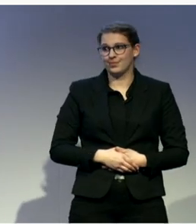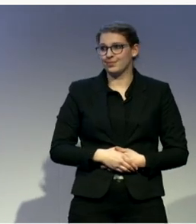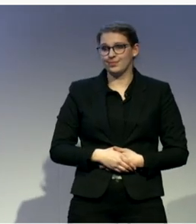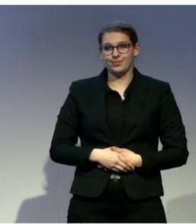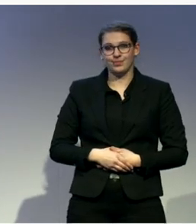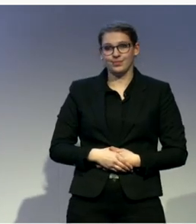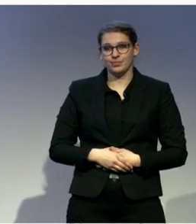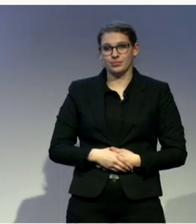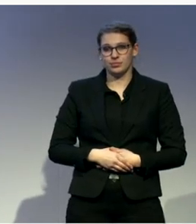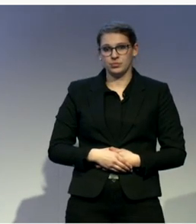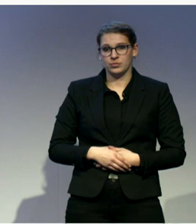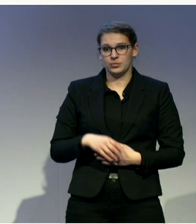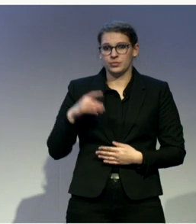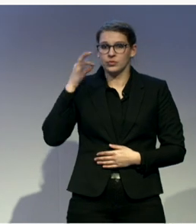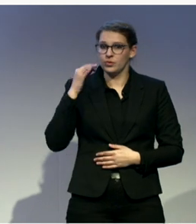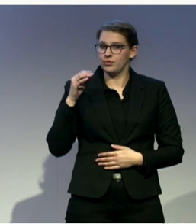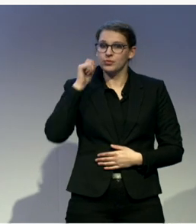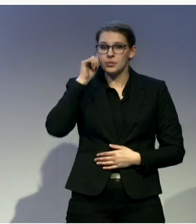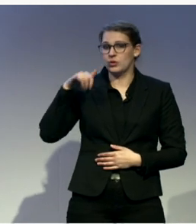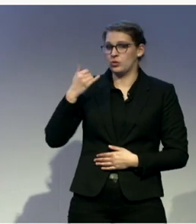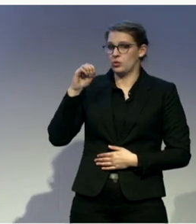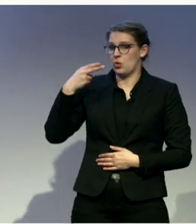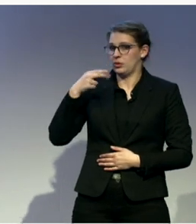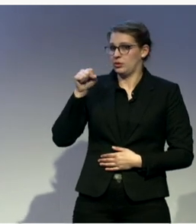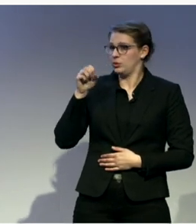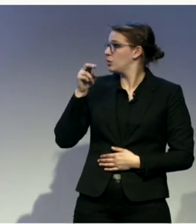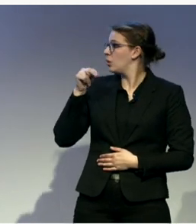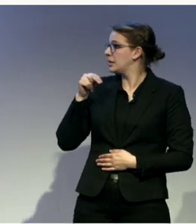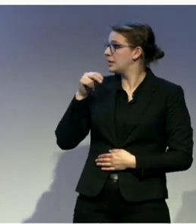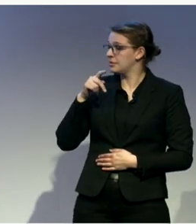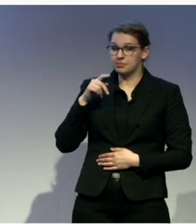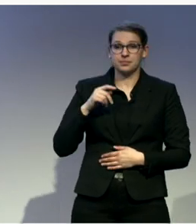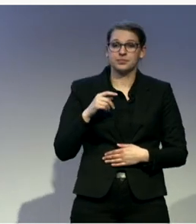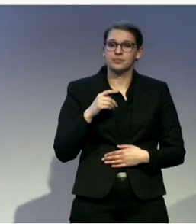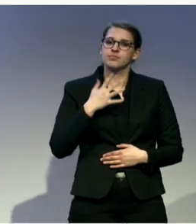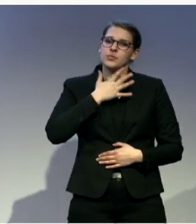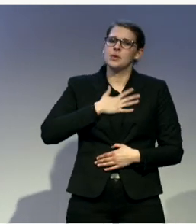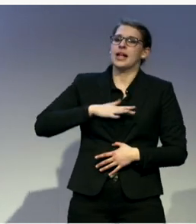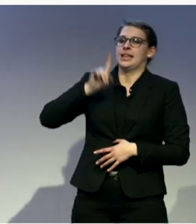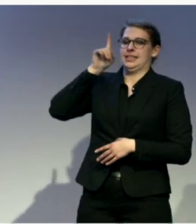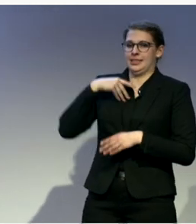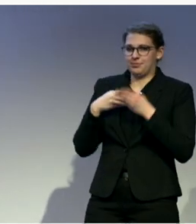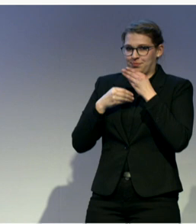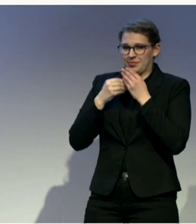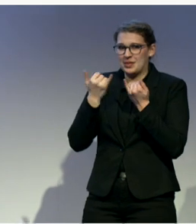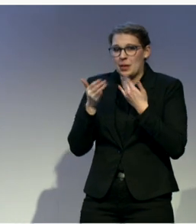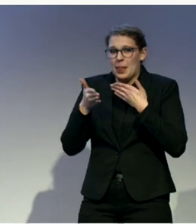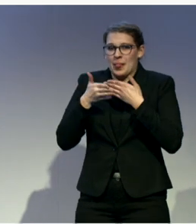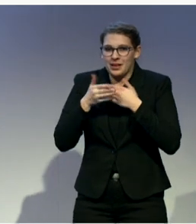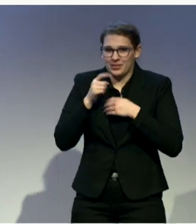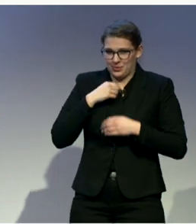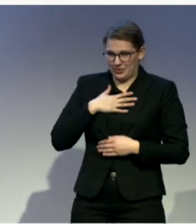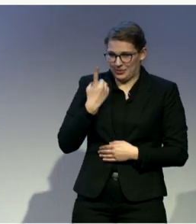I would like to end this panel with just a very poignant emphasis on